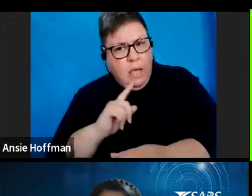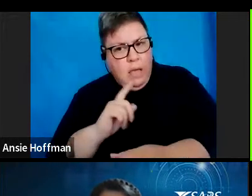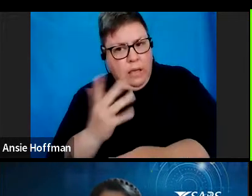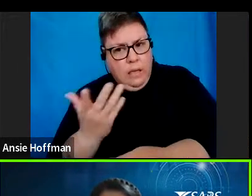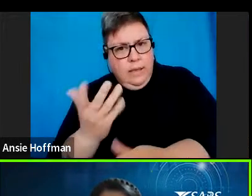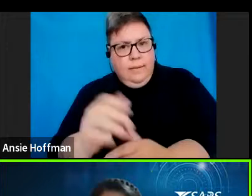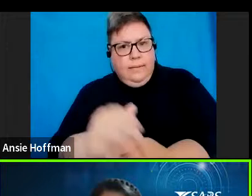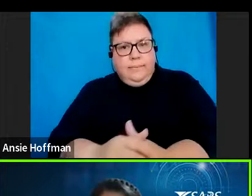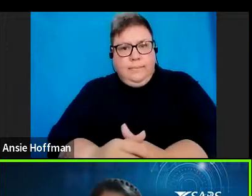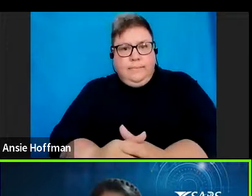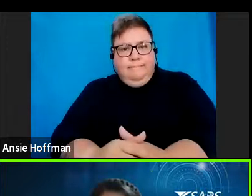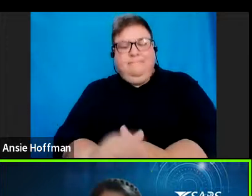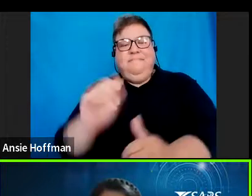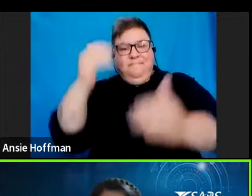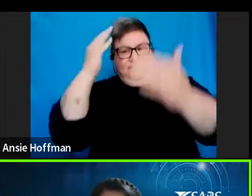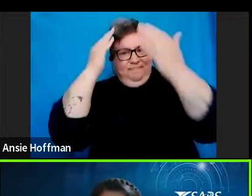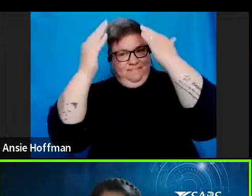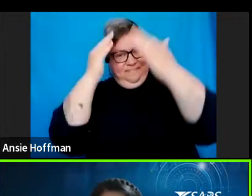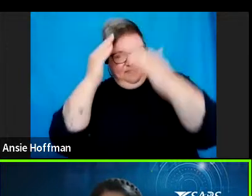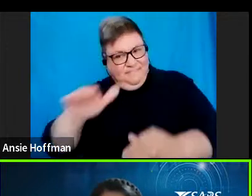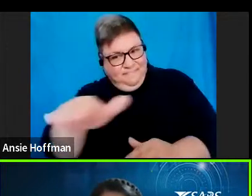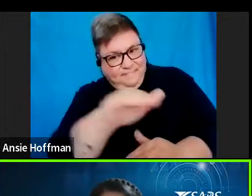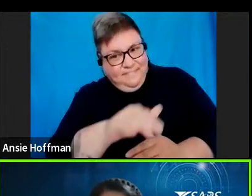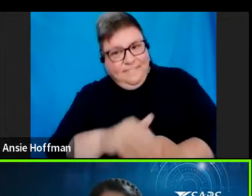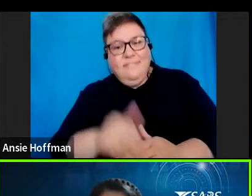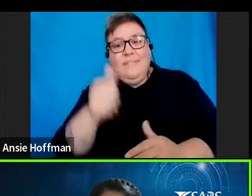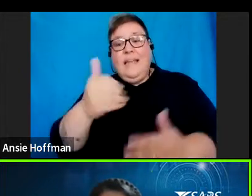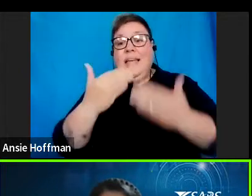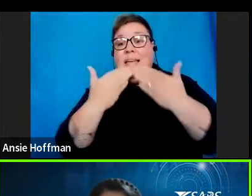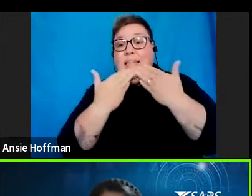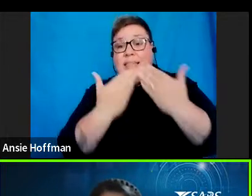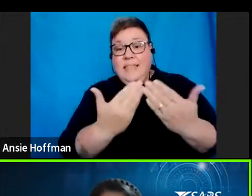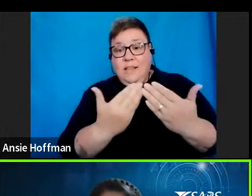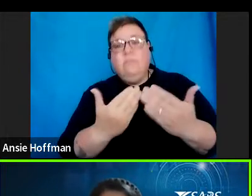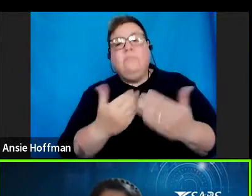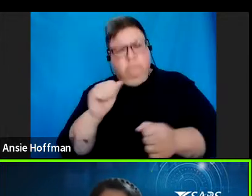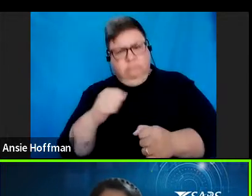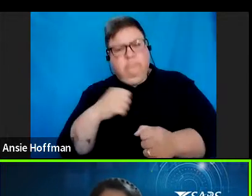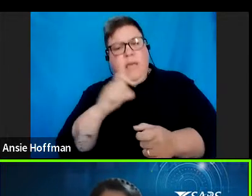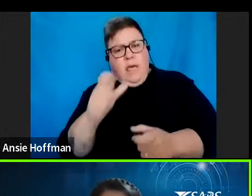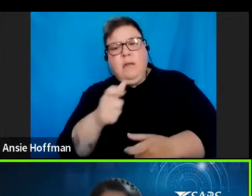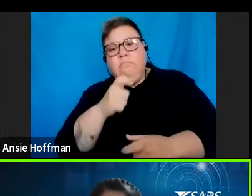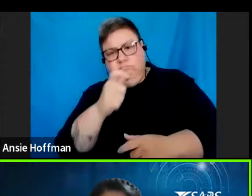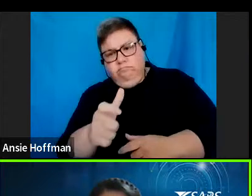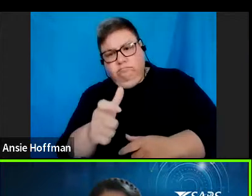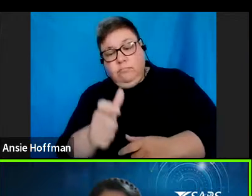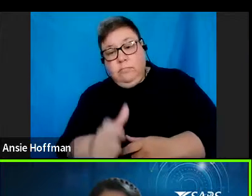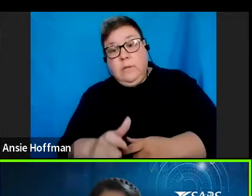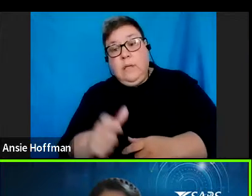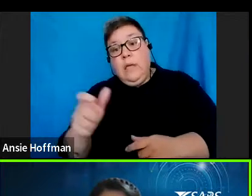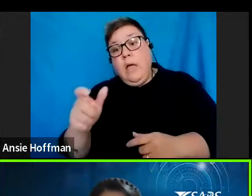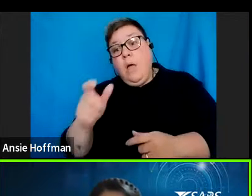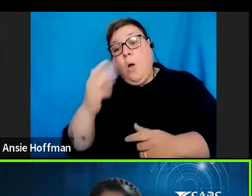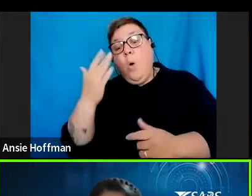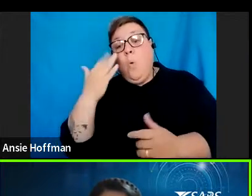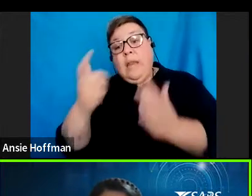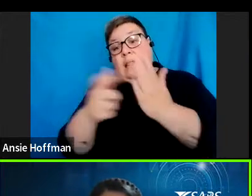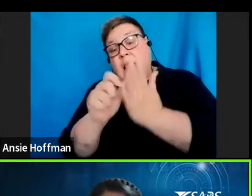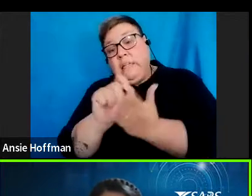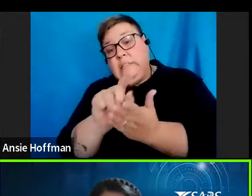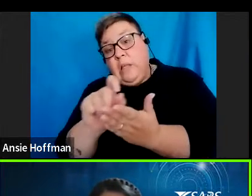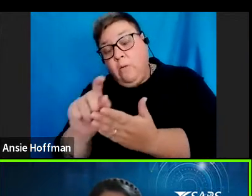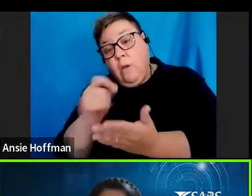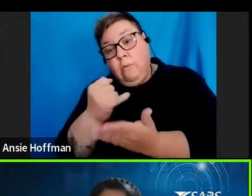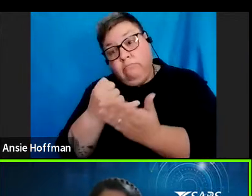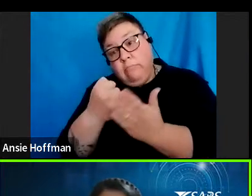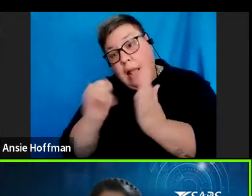Good evening, ladies and gentlemen. Thank you, Inwa Bisa. I can answer that question. The tax directive will be declined or